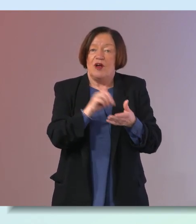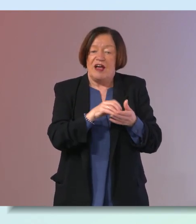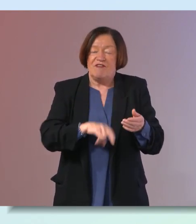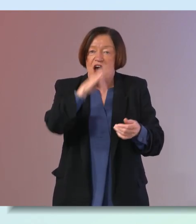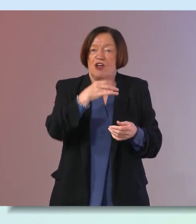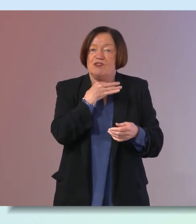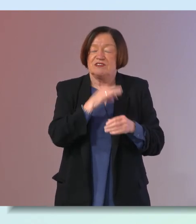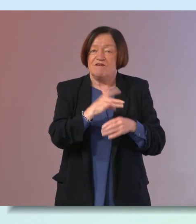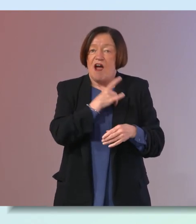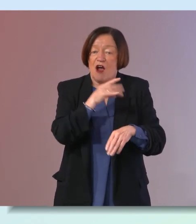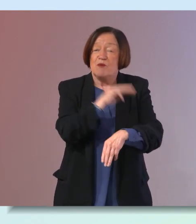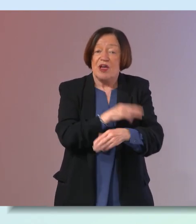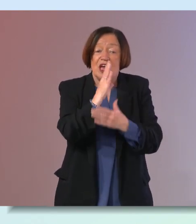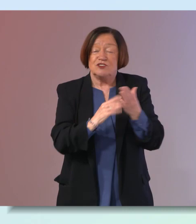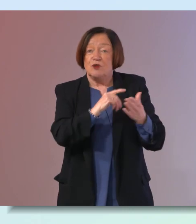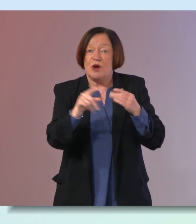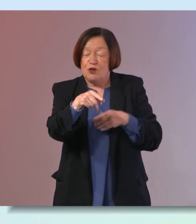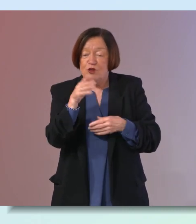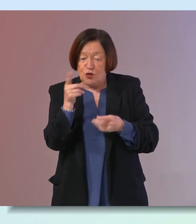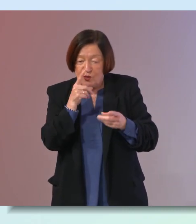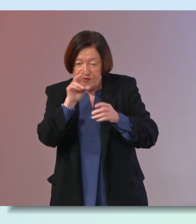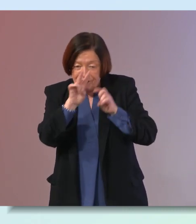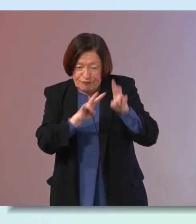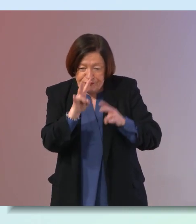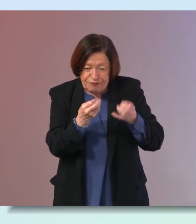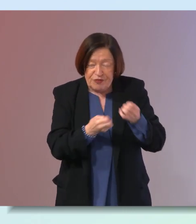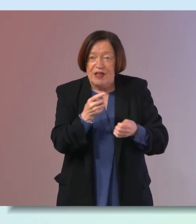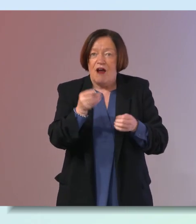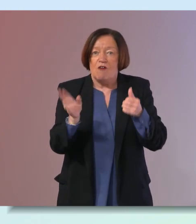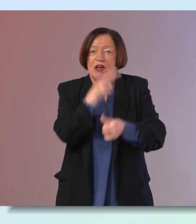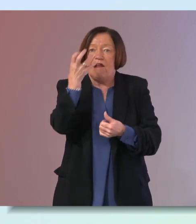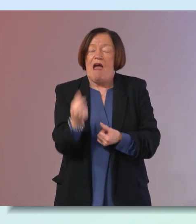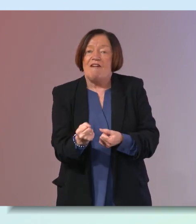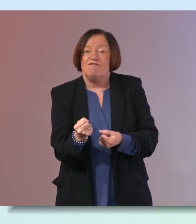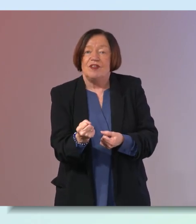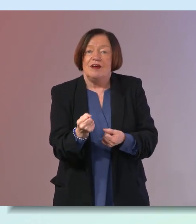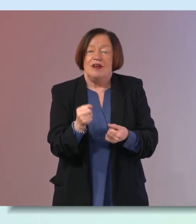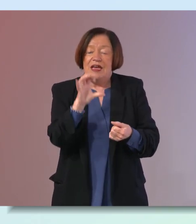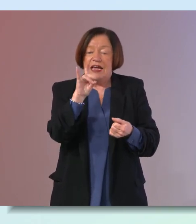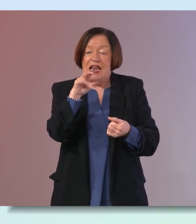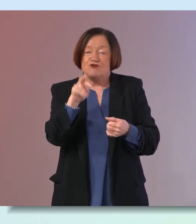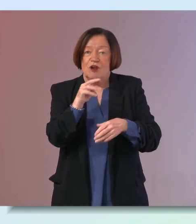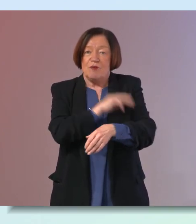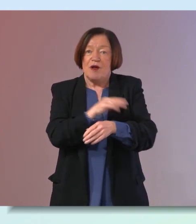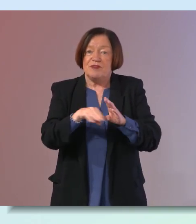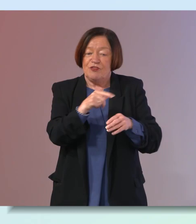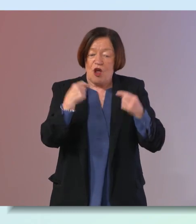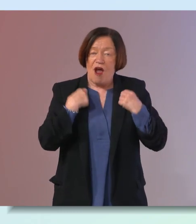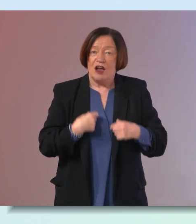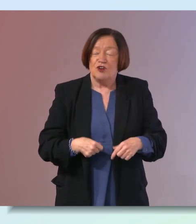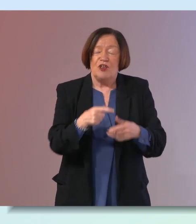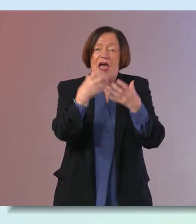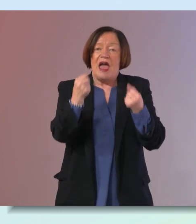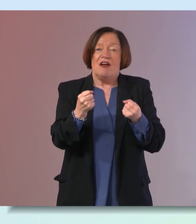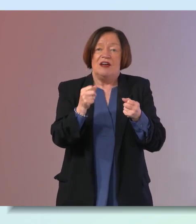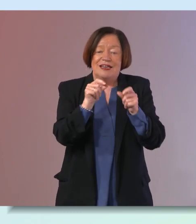risks of heart disease and some of them when you do the investigations they have already got um cholesterol deposits in their arteries and